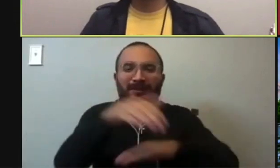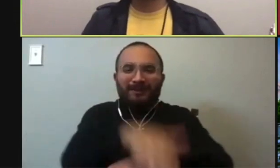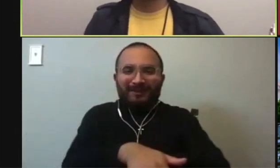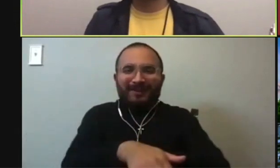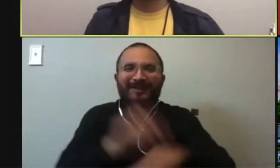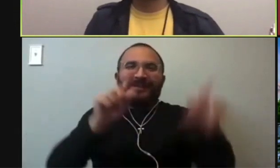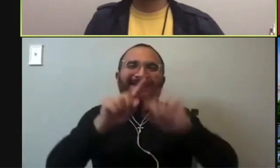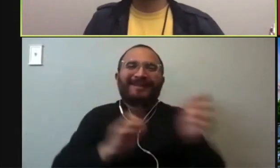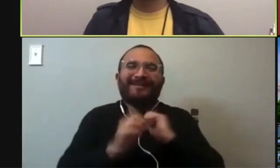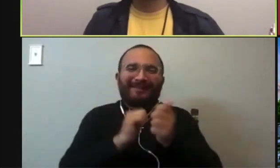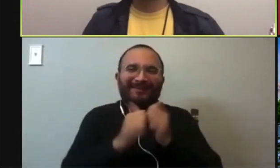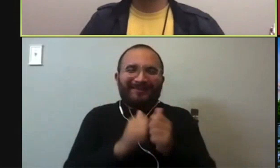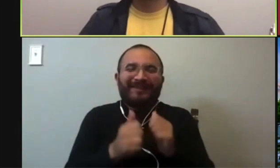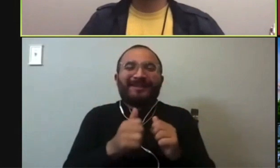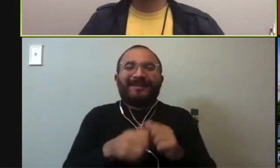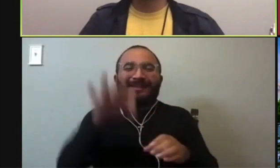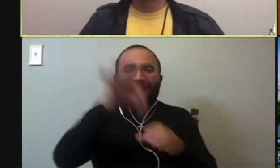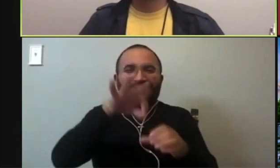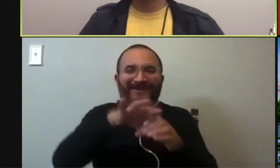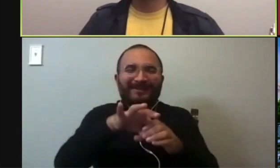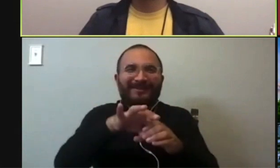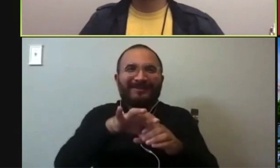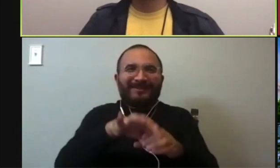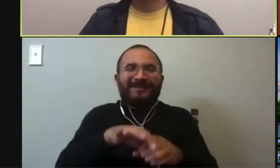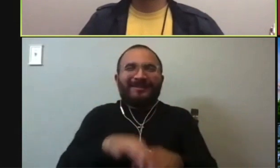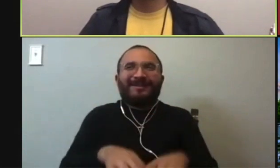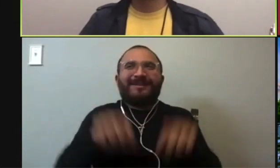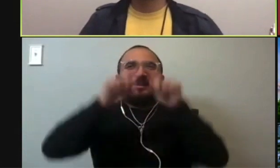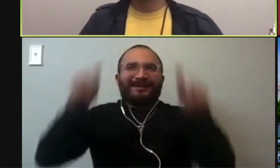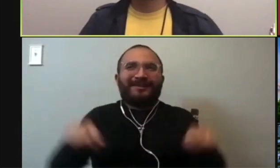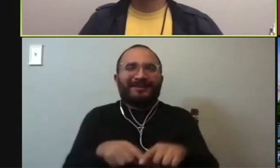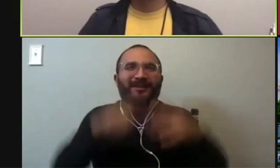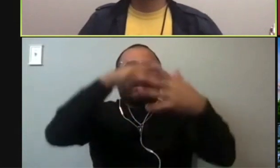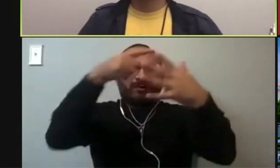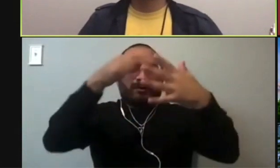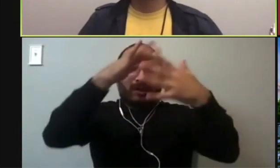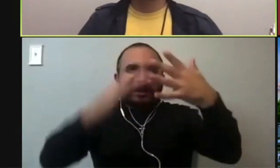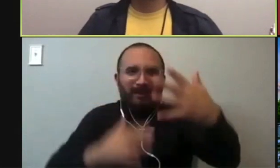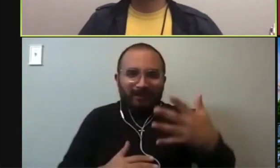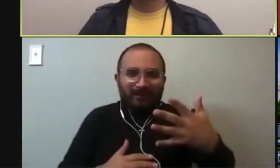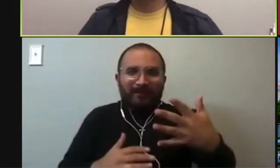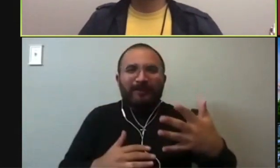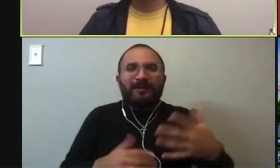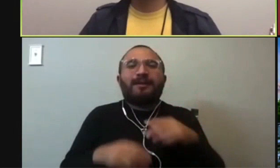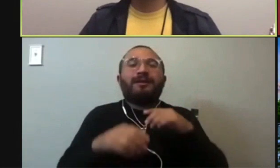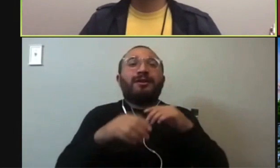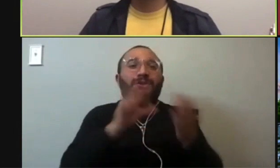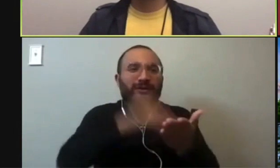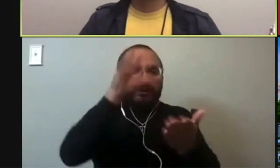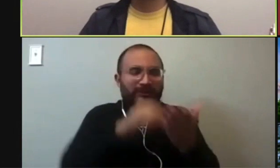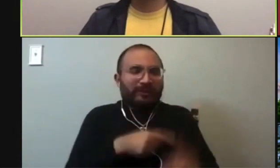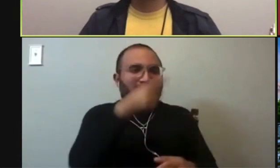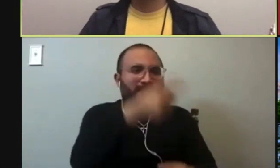on your ballot. And so it's important that we give people an opportunity to learn about us and us to learn about you. So